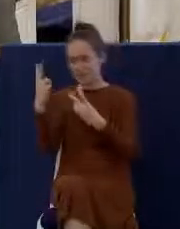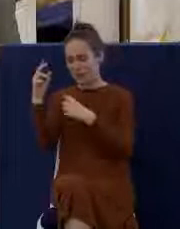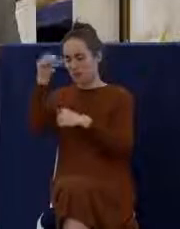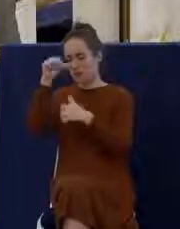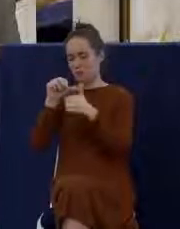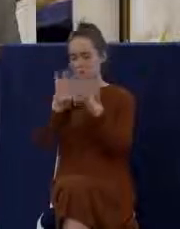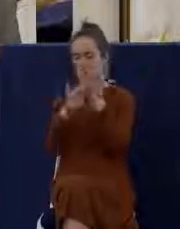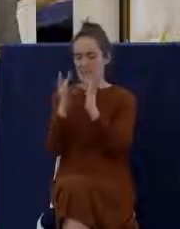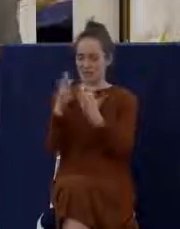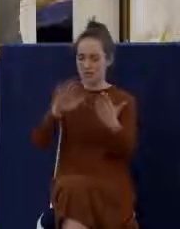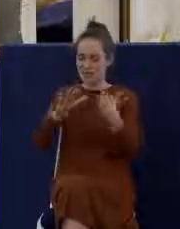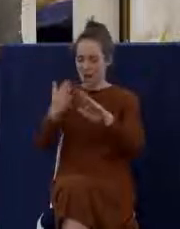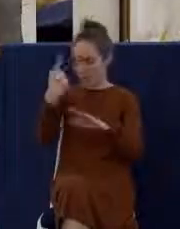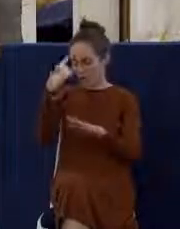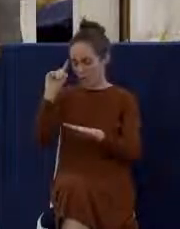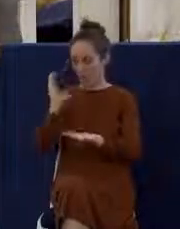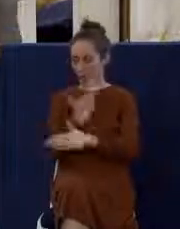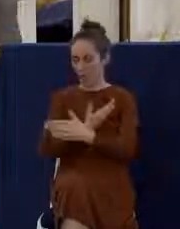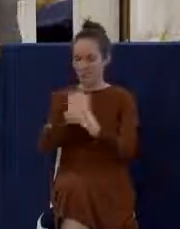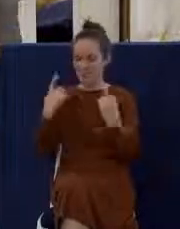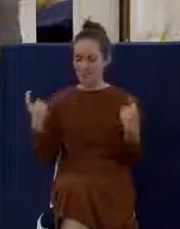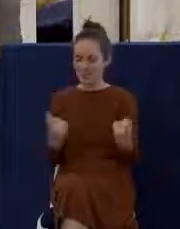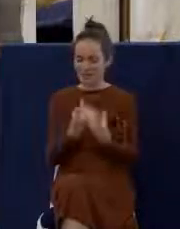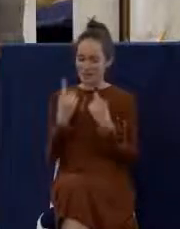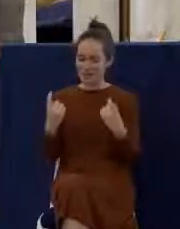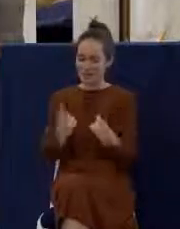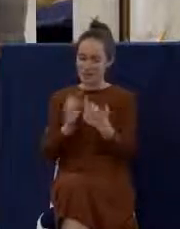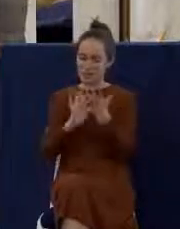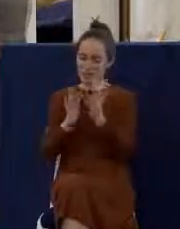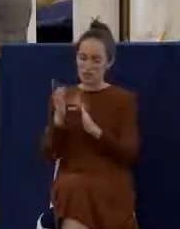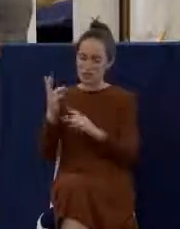Bless this time, we pray in Jesus' name. Amen. Go ahead. Amen. Amen.